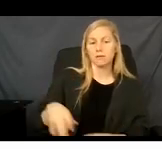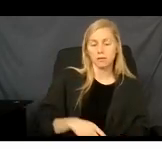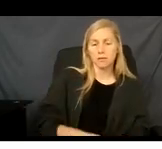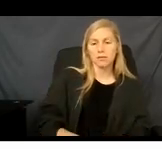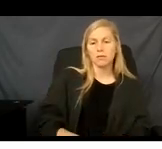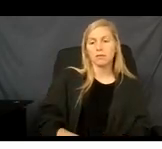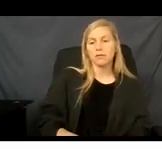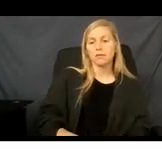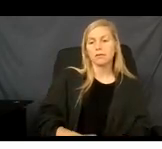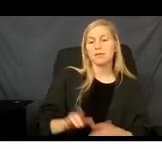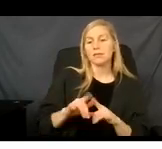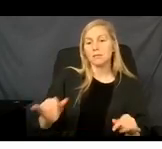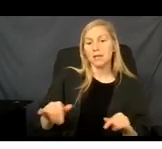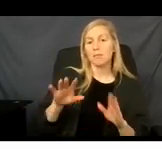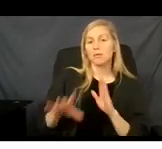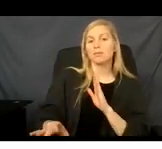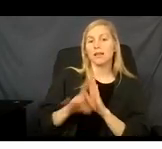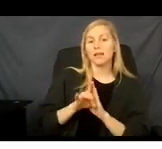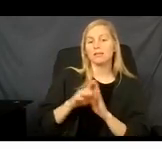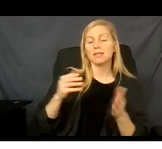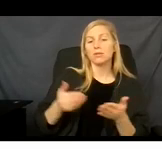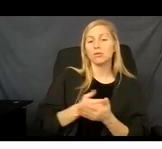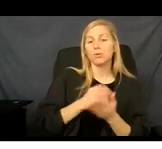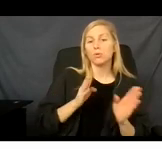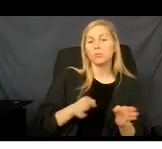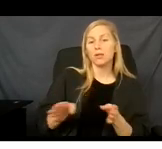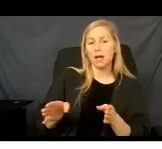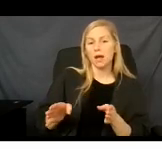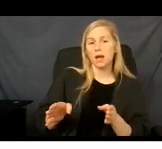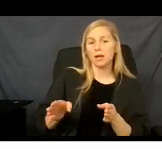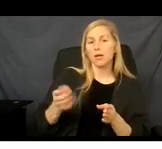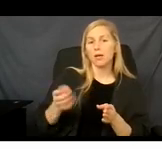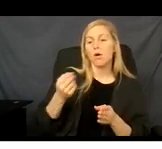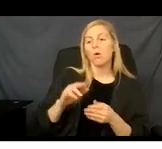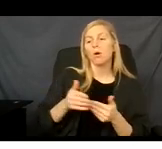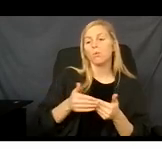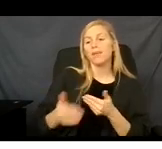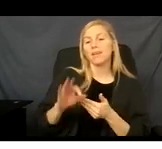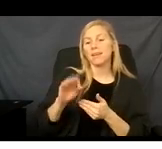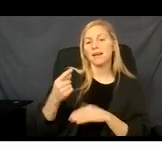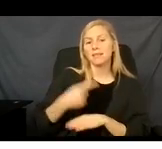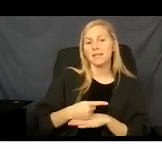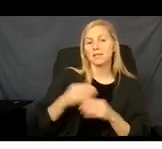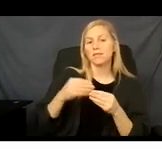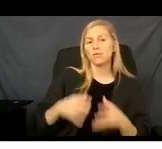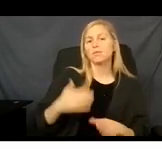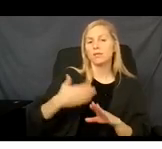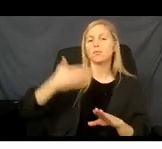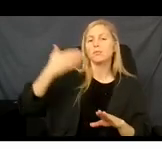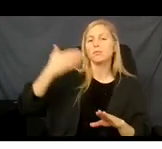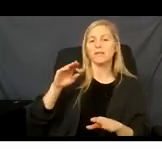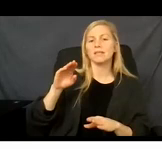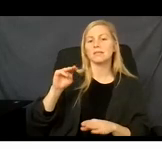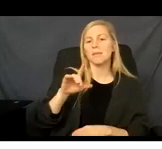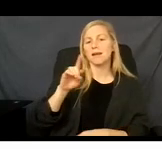this new plan, or within 90 days of losing your previous Medicaid managed care plan,